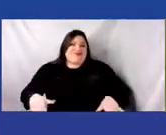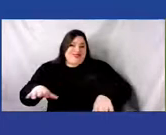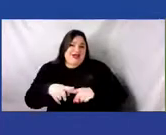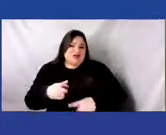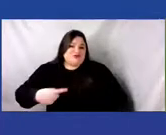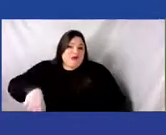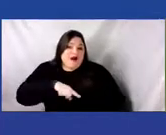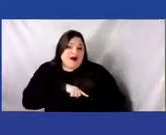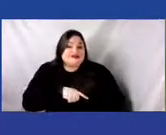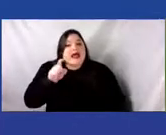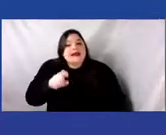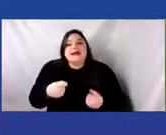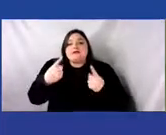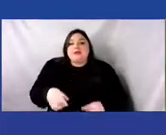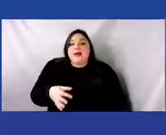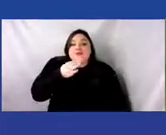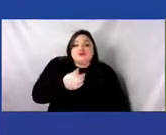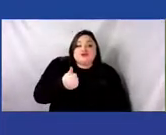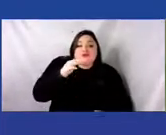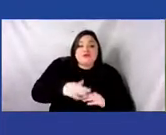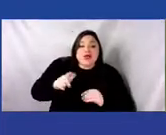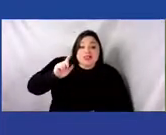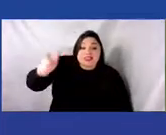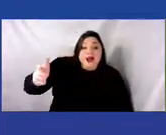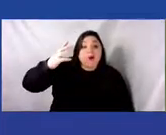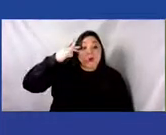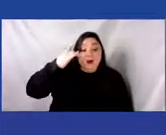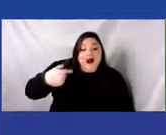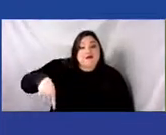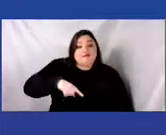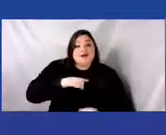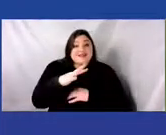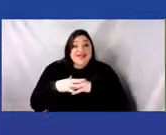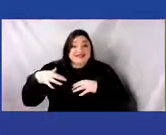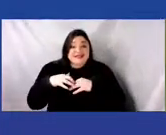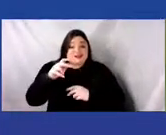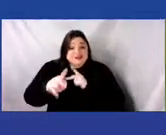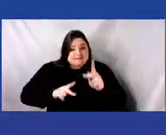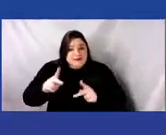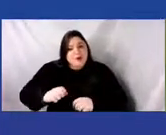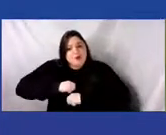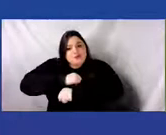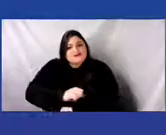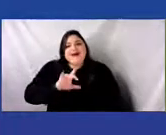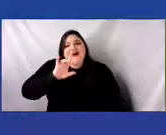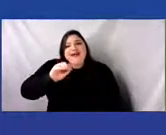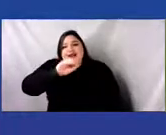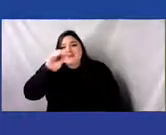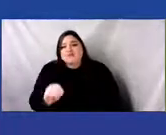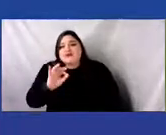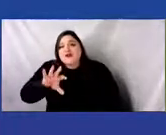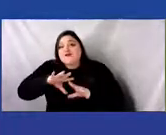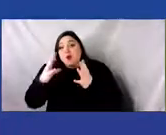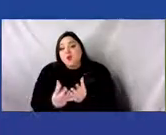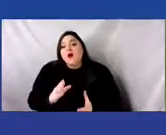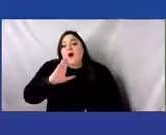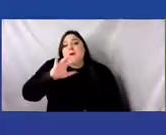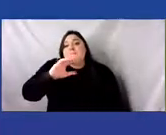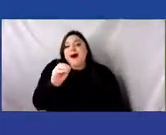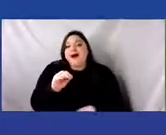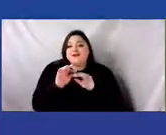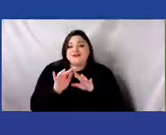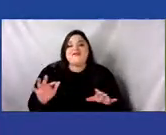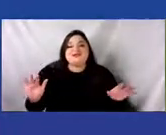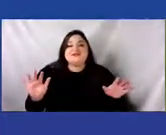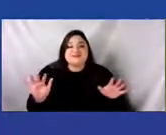80% of the world's biodiversity. With our leadership, without our leadership, excuse me, climate change is going to